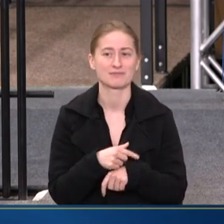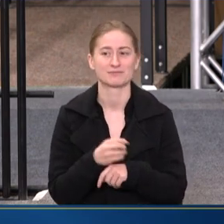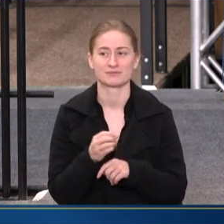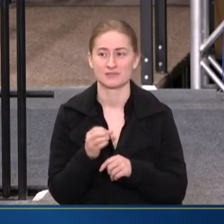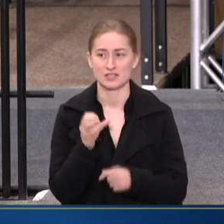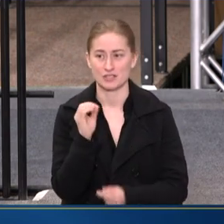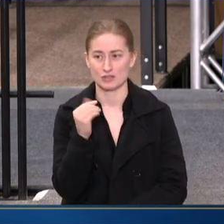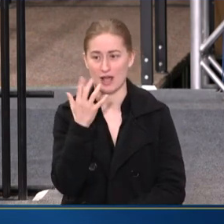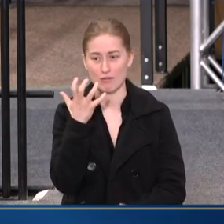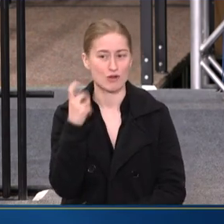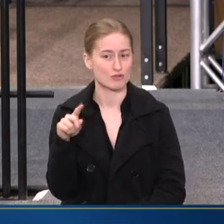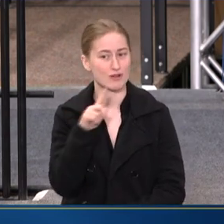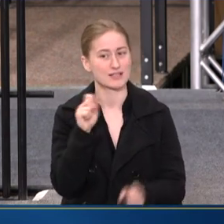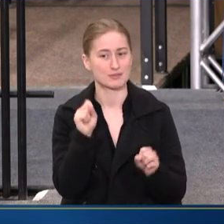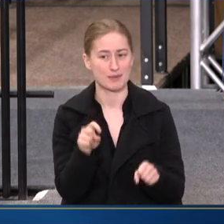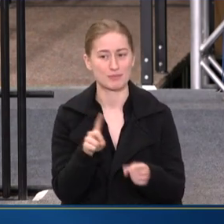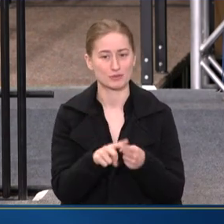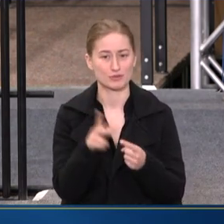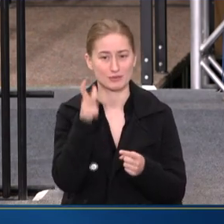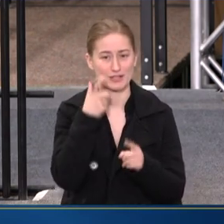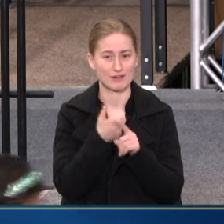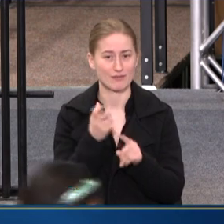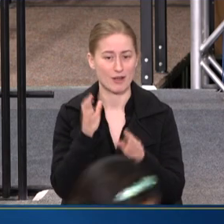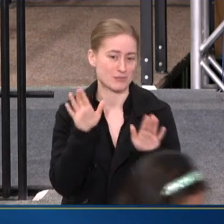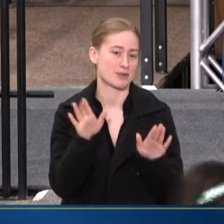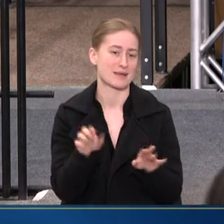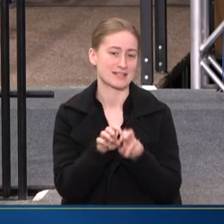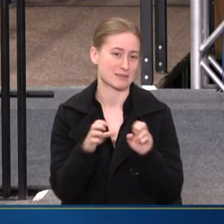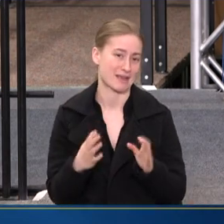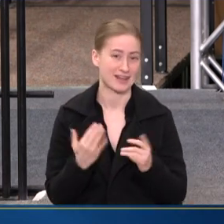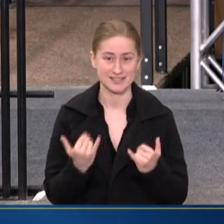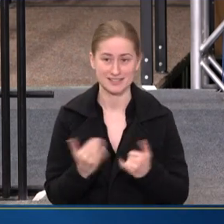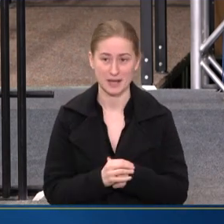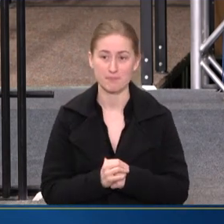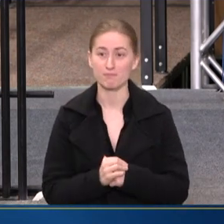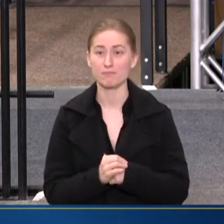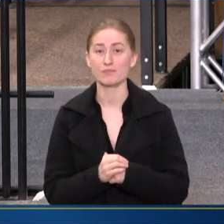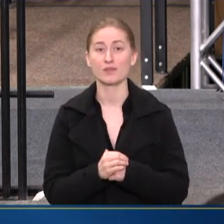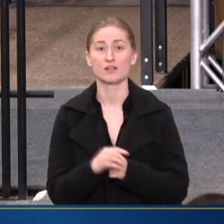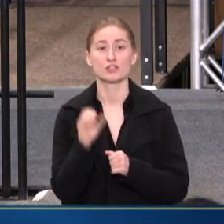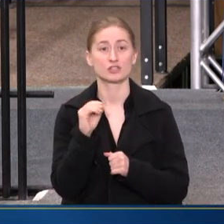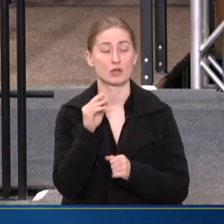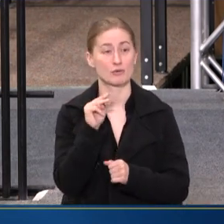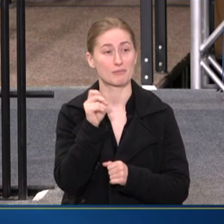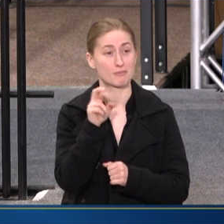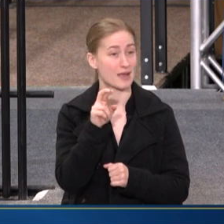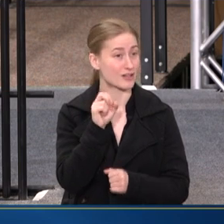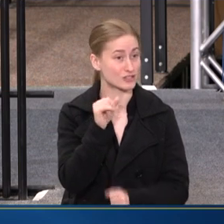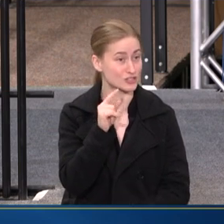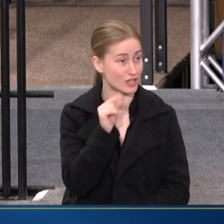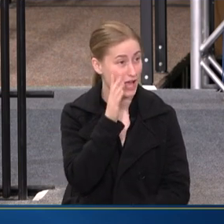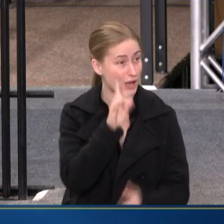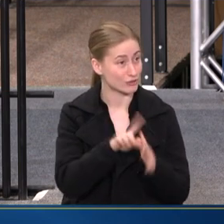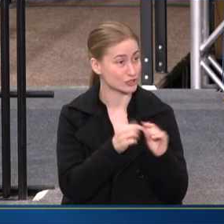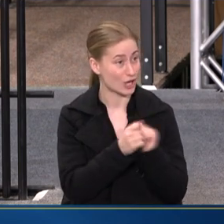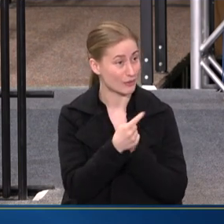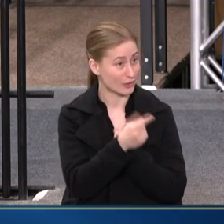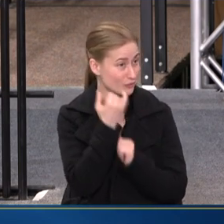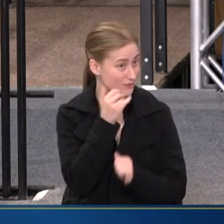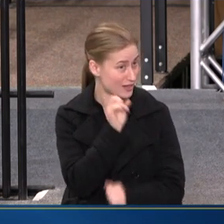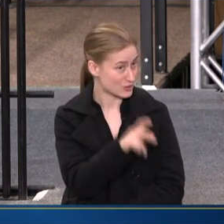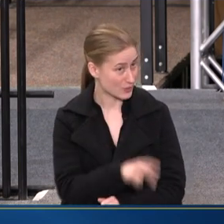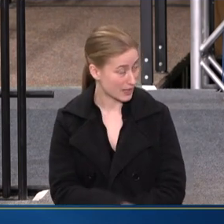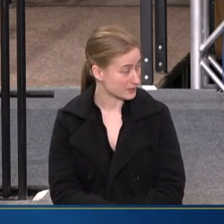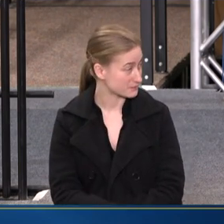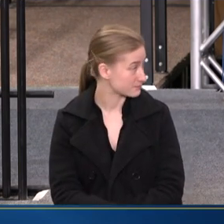AND I WANT YOU ALL TO BE ABLE TO HEAR FROM OUR AMAZING PANELISTS HERE TODAY. SO MAYOR SCOTT, I'M GOING TO START WITH YOU, IF THAT'S